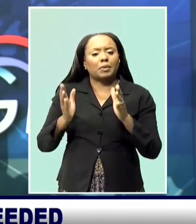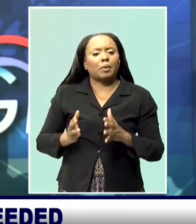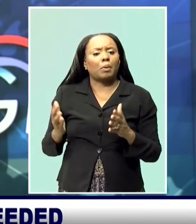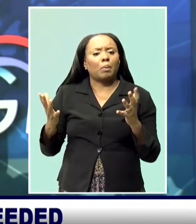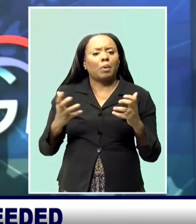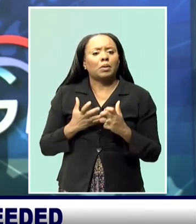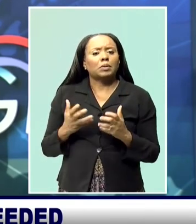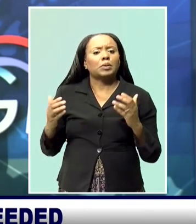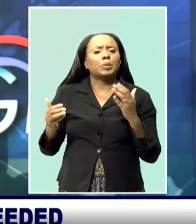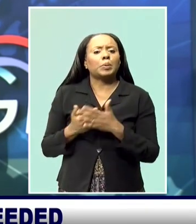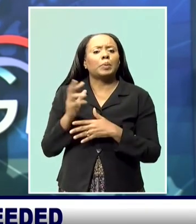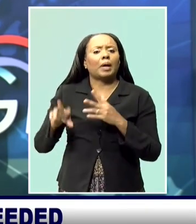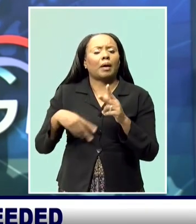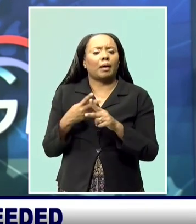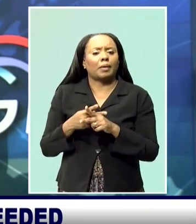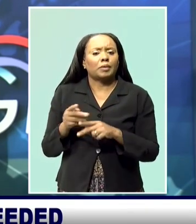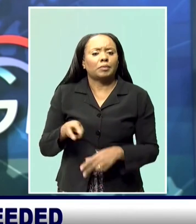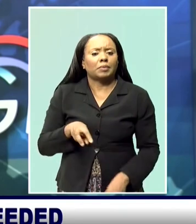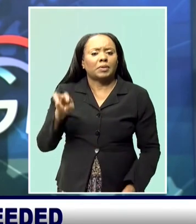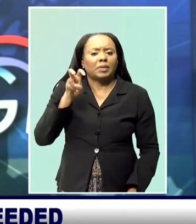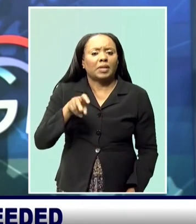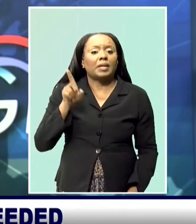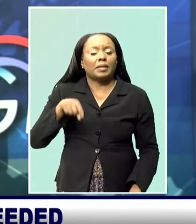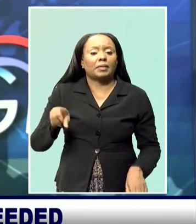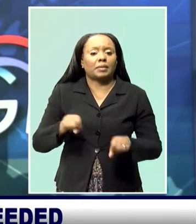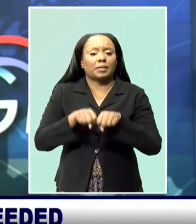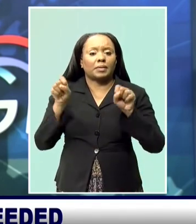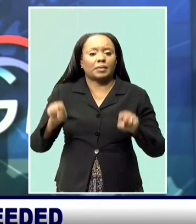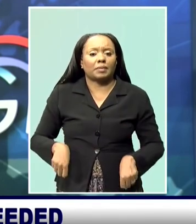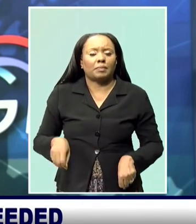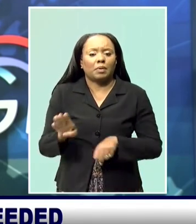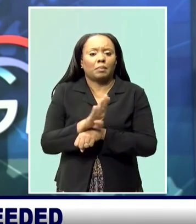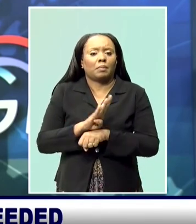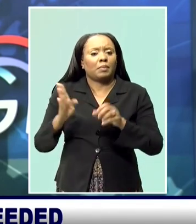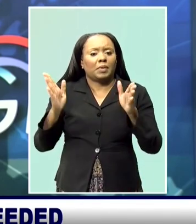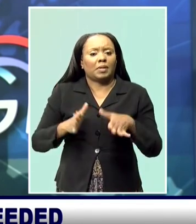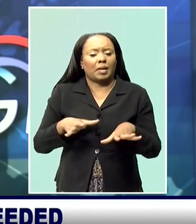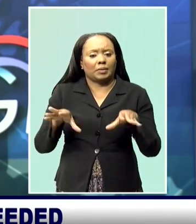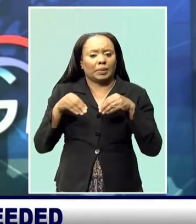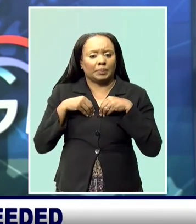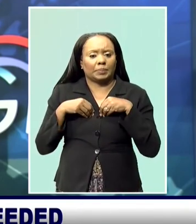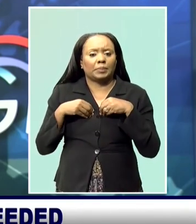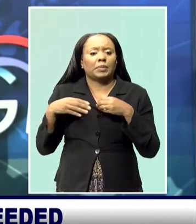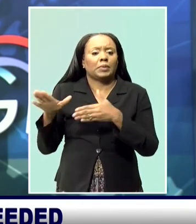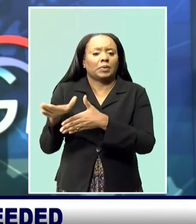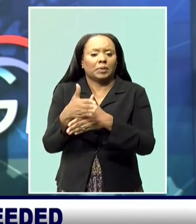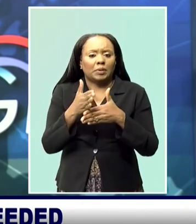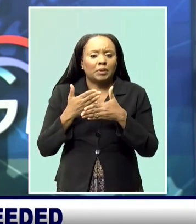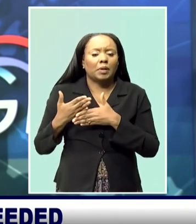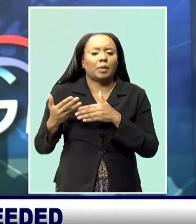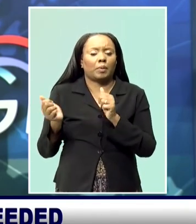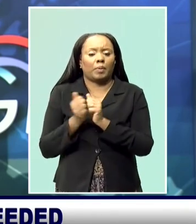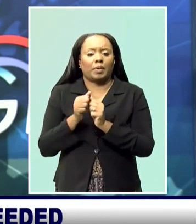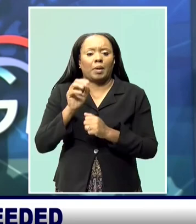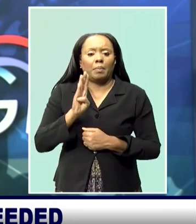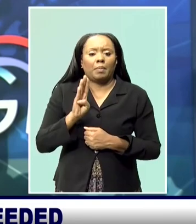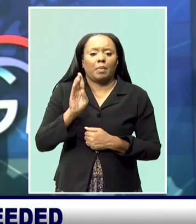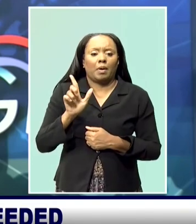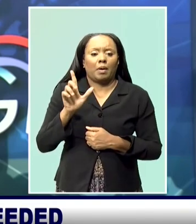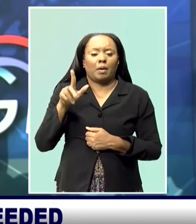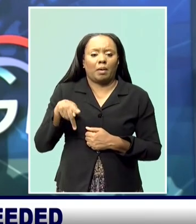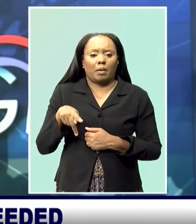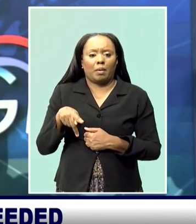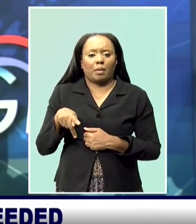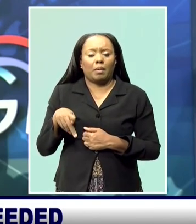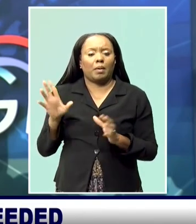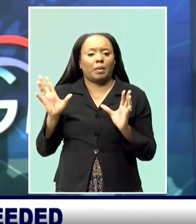She says there is need for a system that all Barbadians would embrace. Mrs. Cattle shared the view during a Barbados Labour Party St. George South